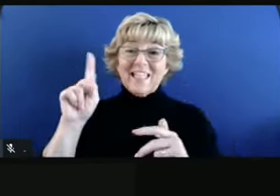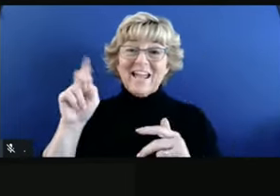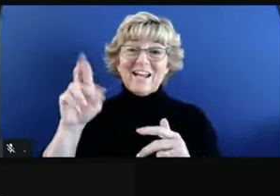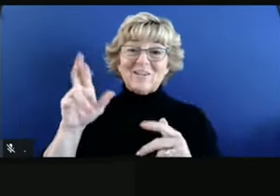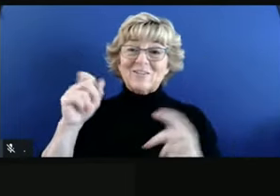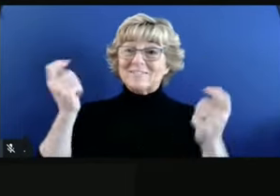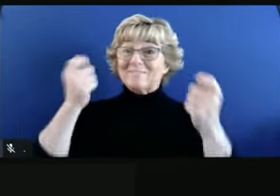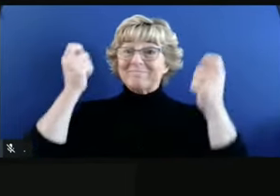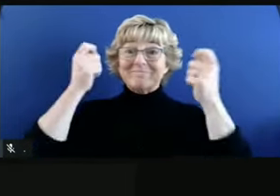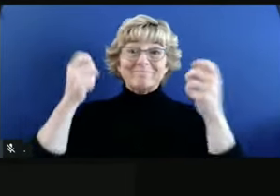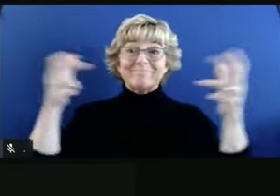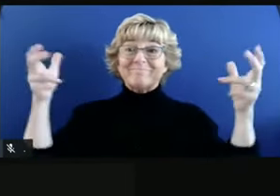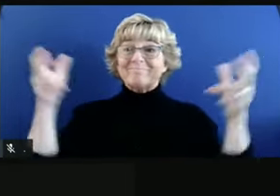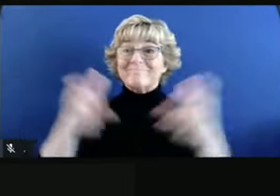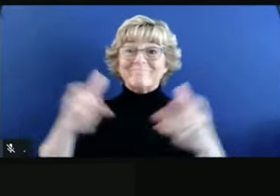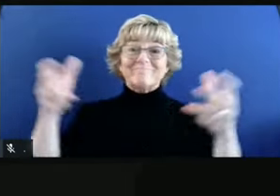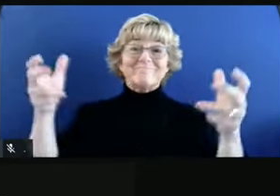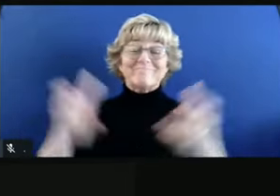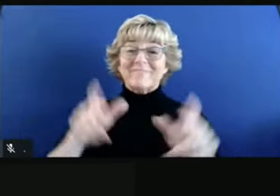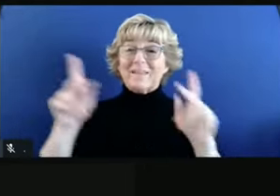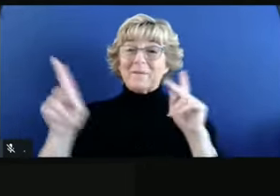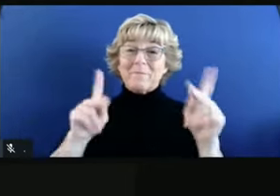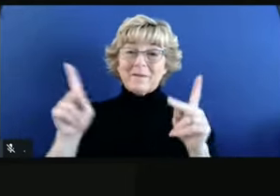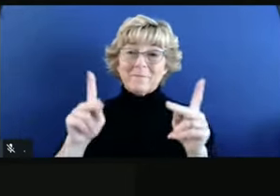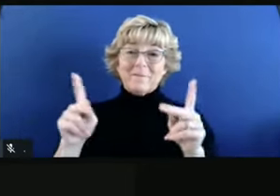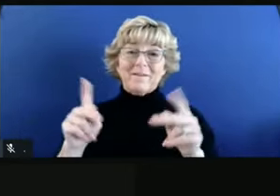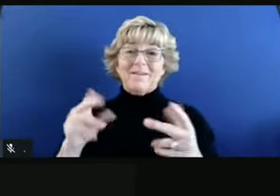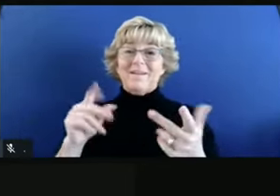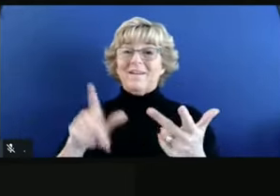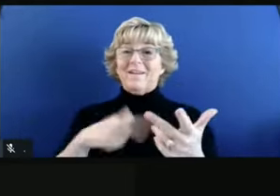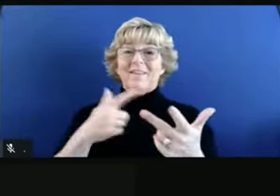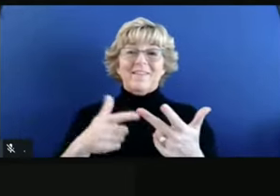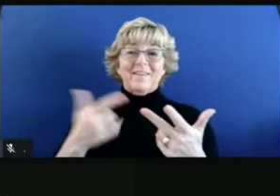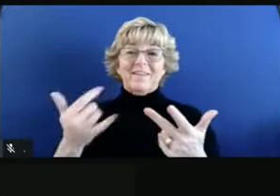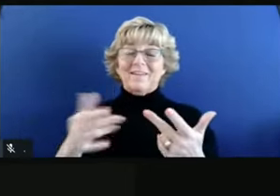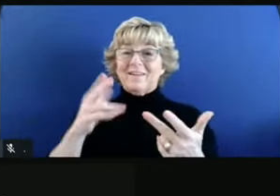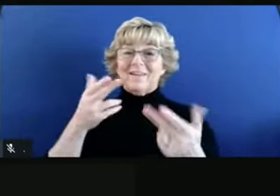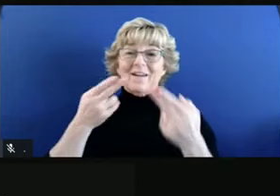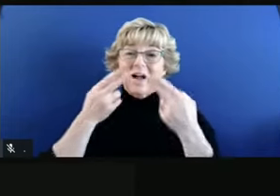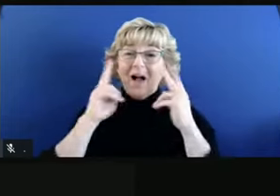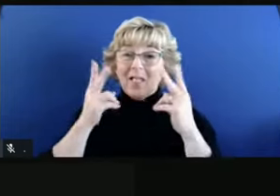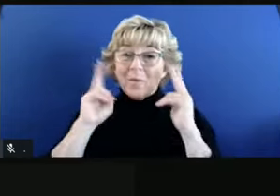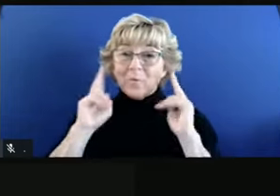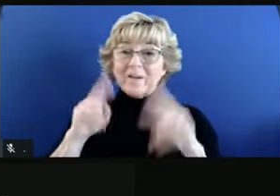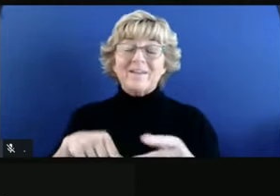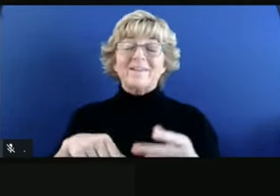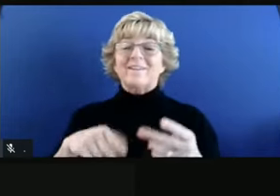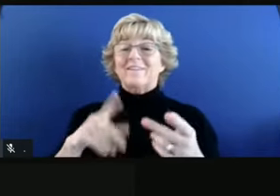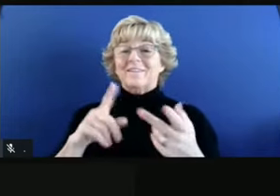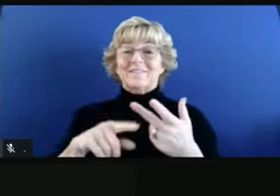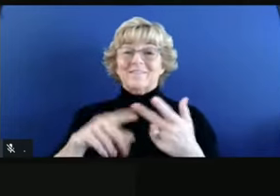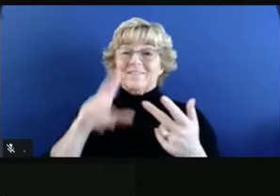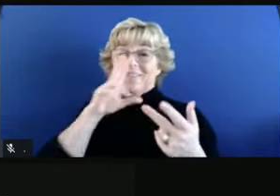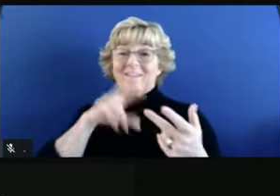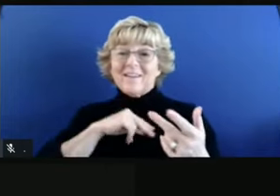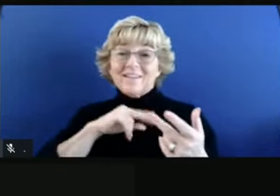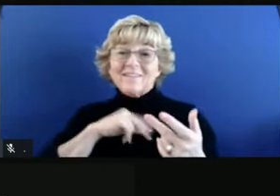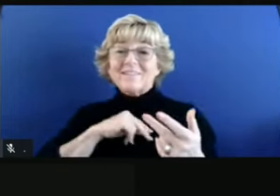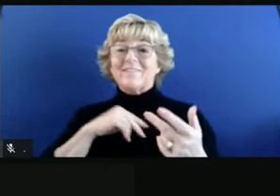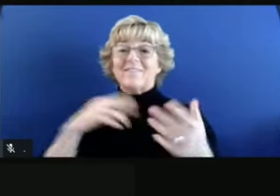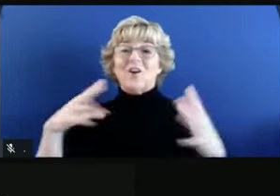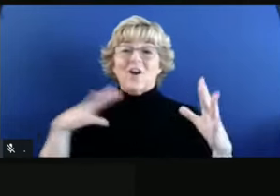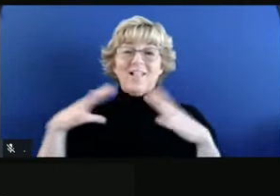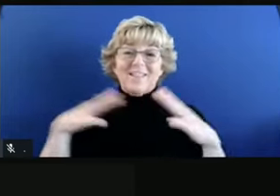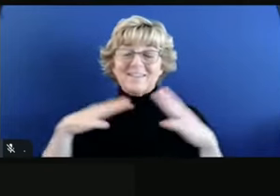sort of movement with holidays coming up. And so it's not really surprising to see